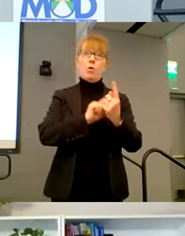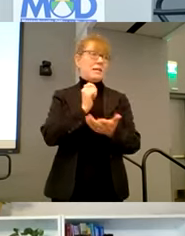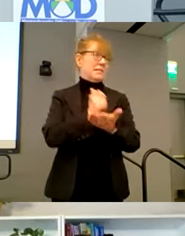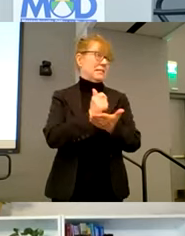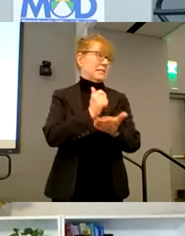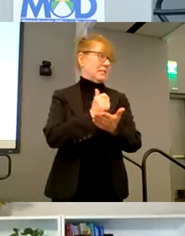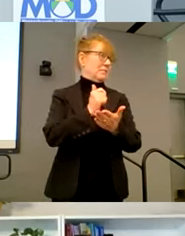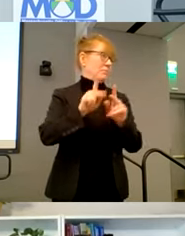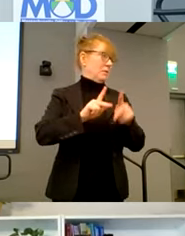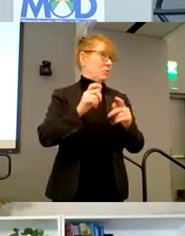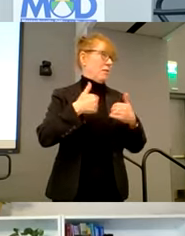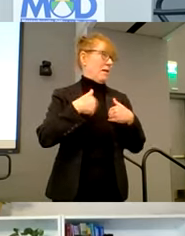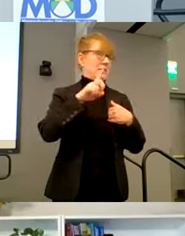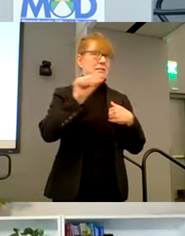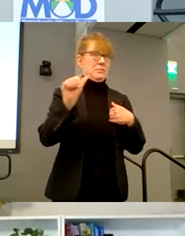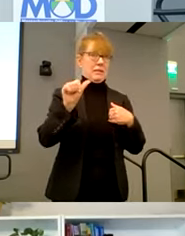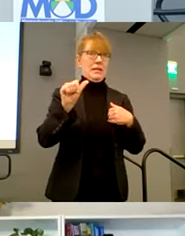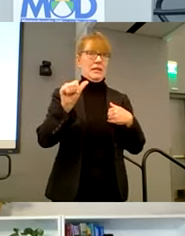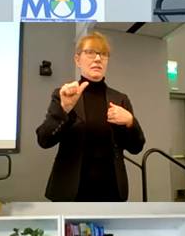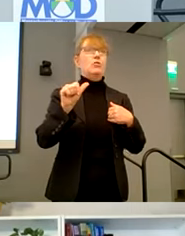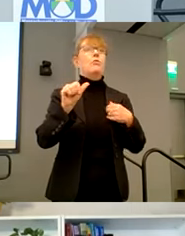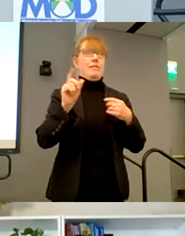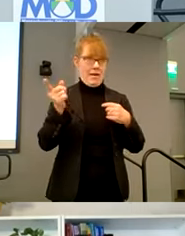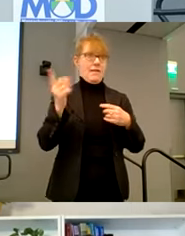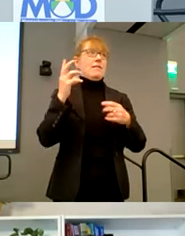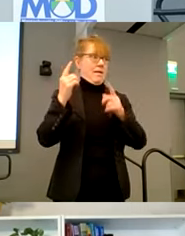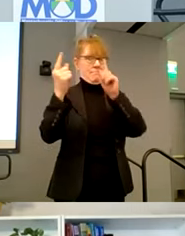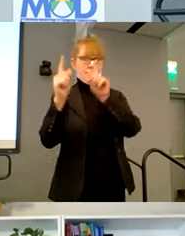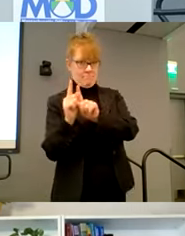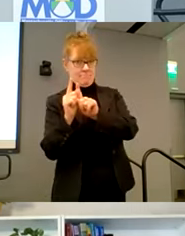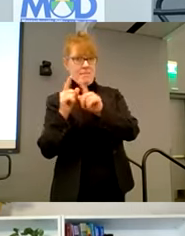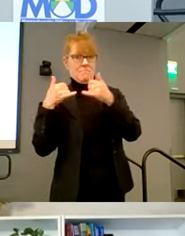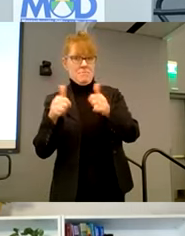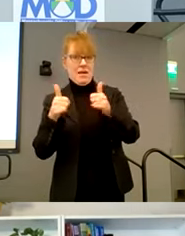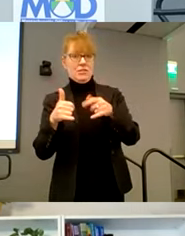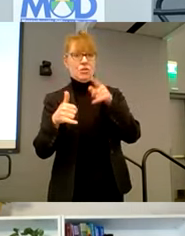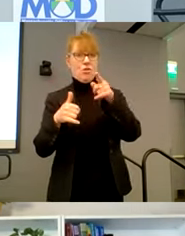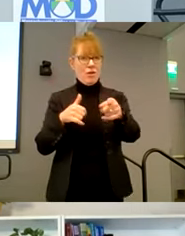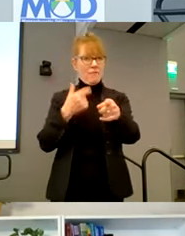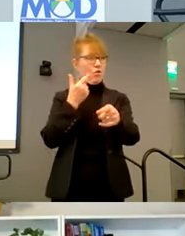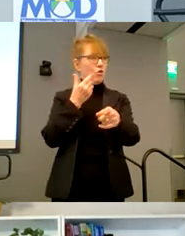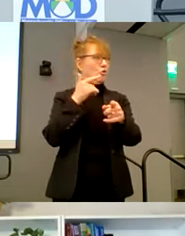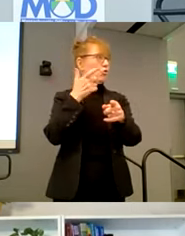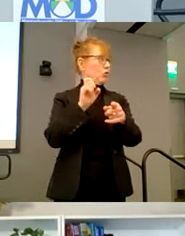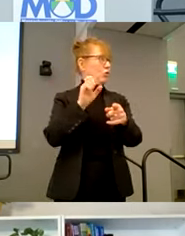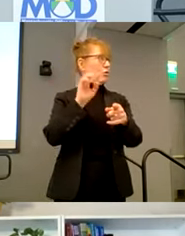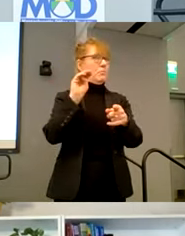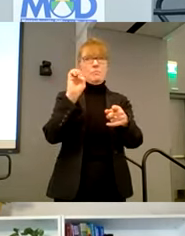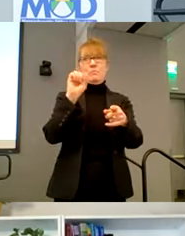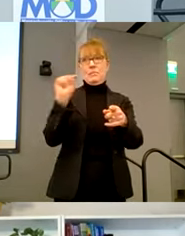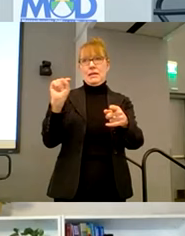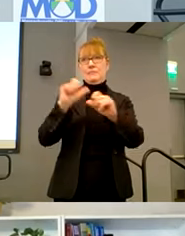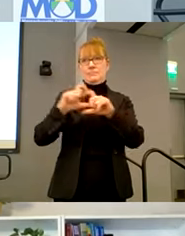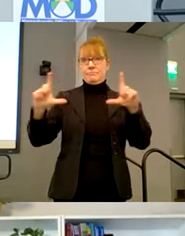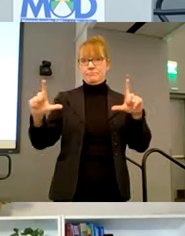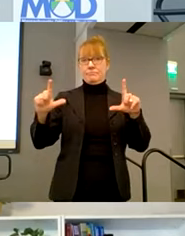disabilities, um, in order to enable play. So in this picture, we have a screenshot of a Google Meet. I, along with my colleague, Aaron Price in the